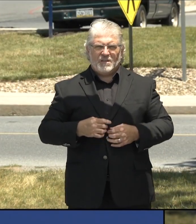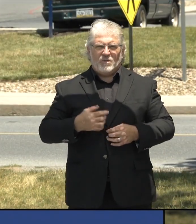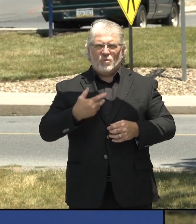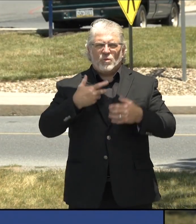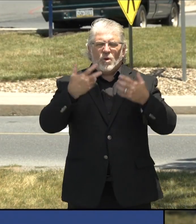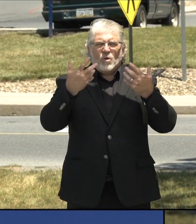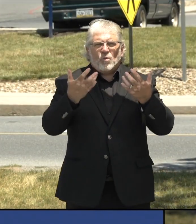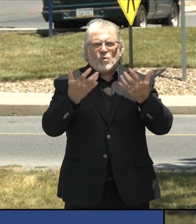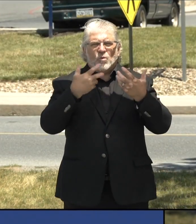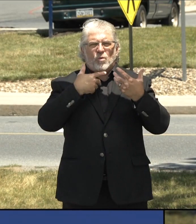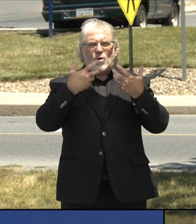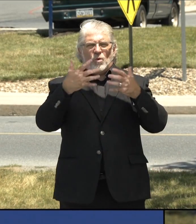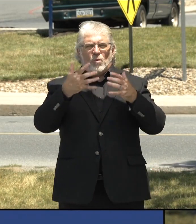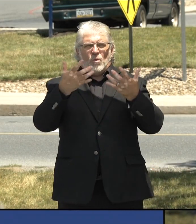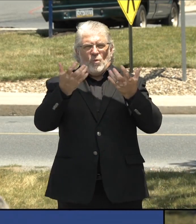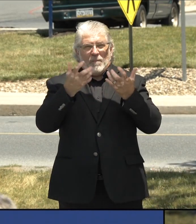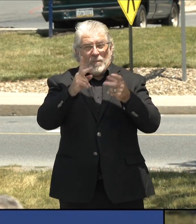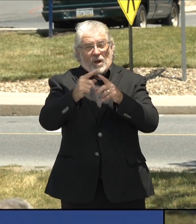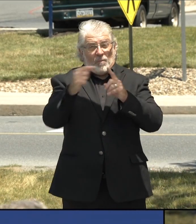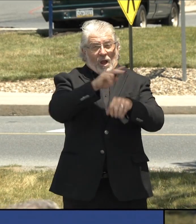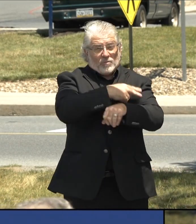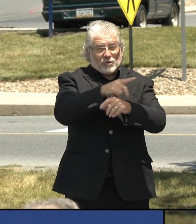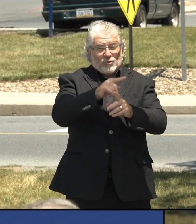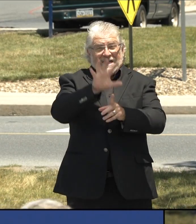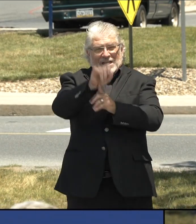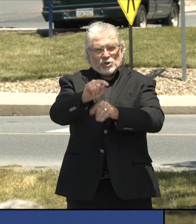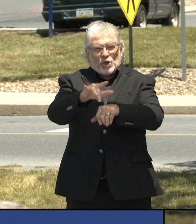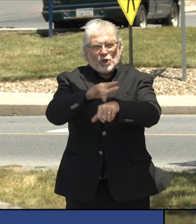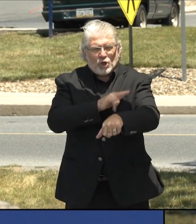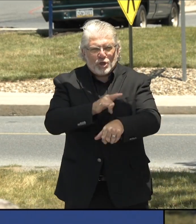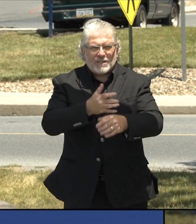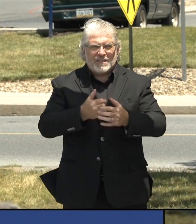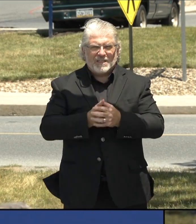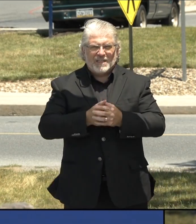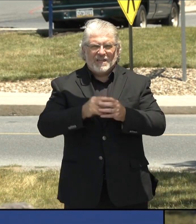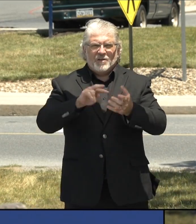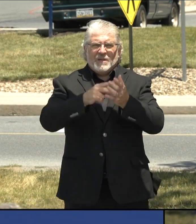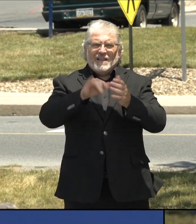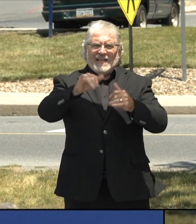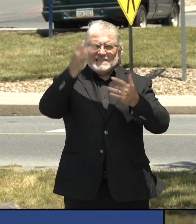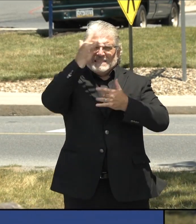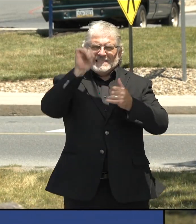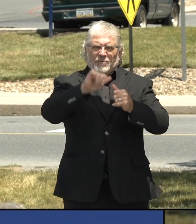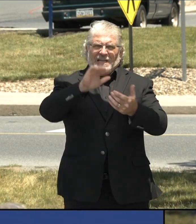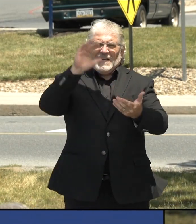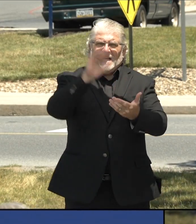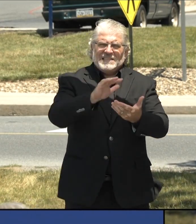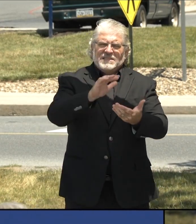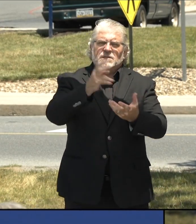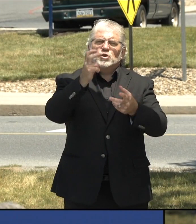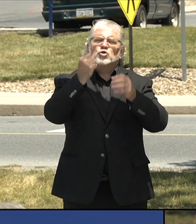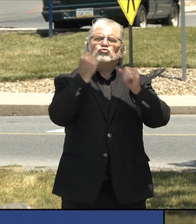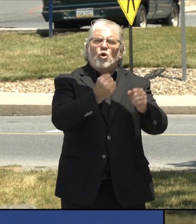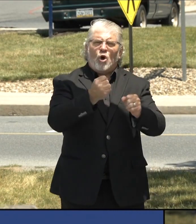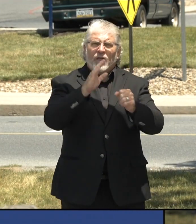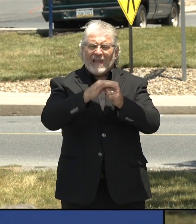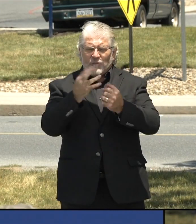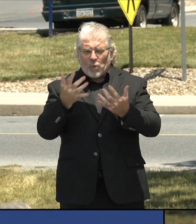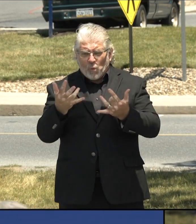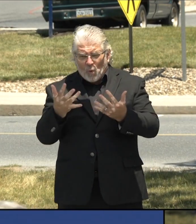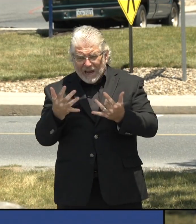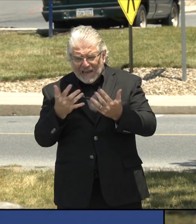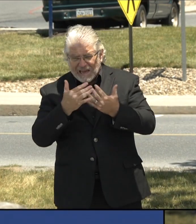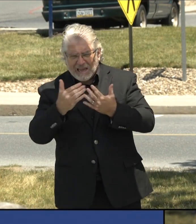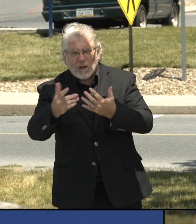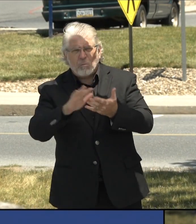hope it means that the disease is less virulent. I suspect it has, it may be less virulent, but also has something to do with